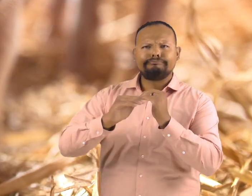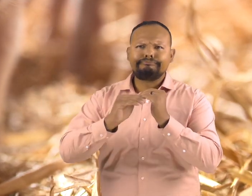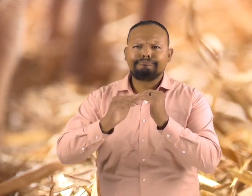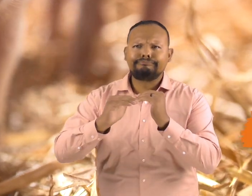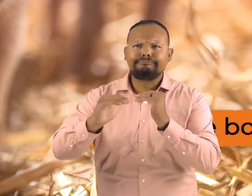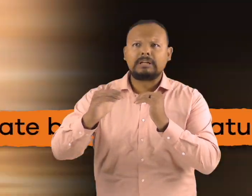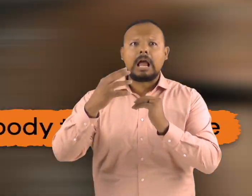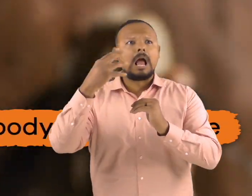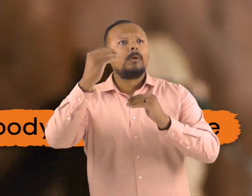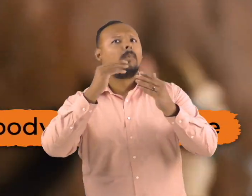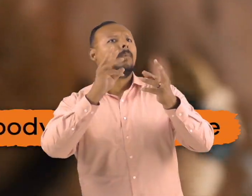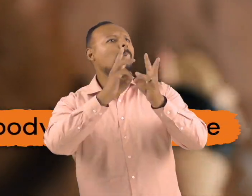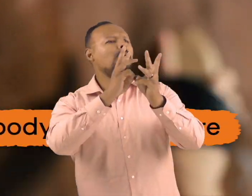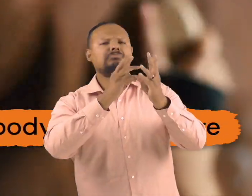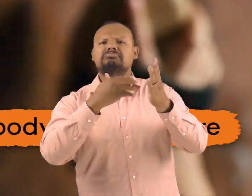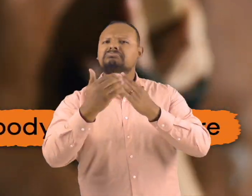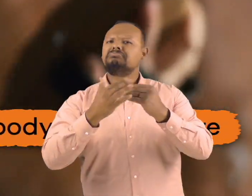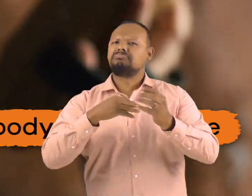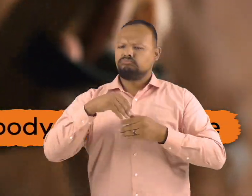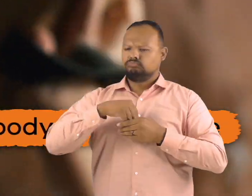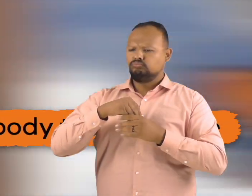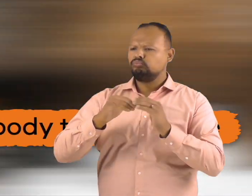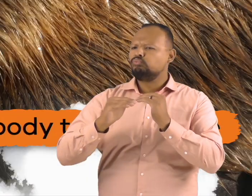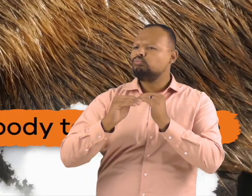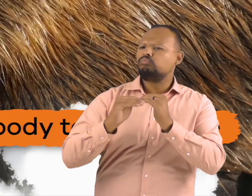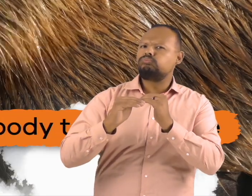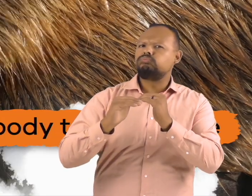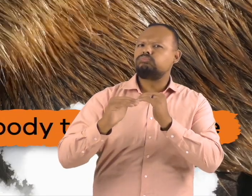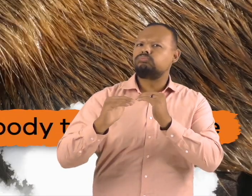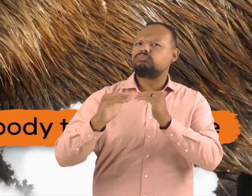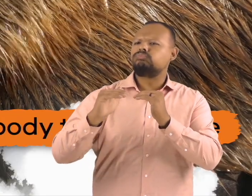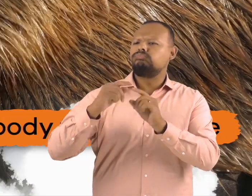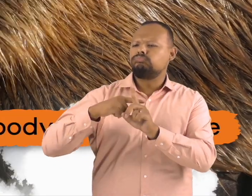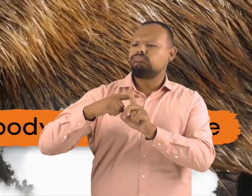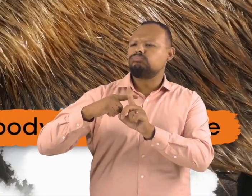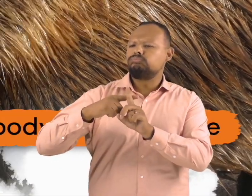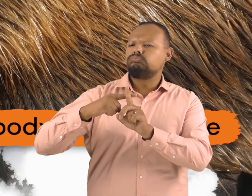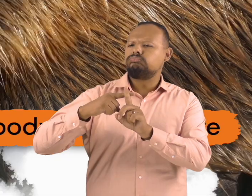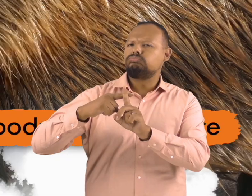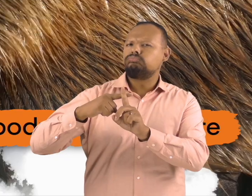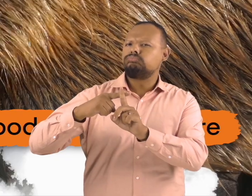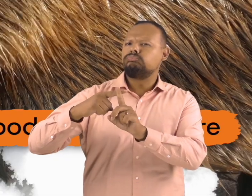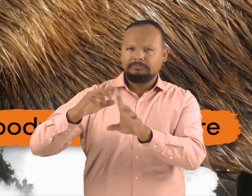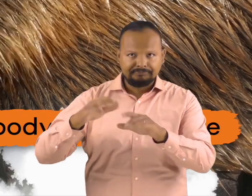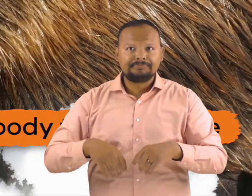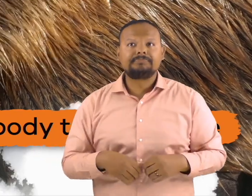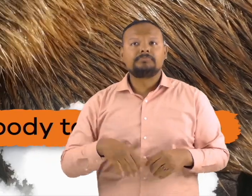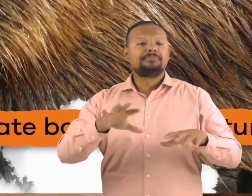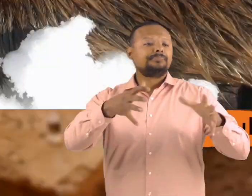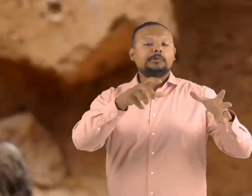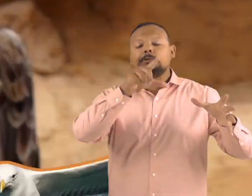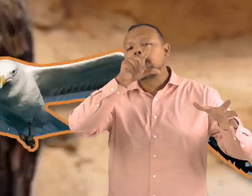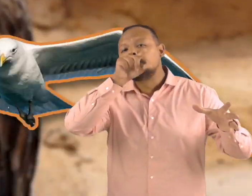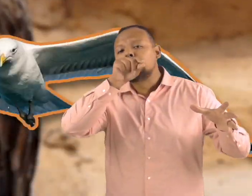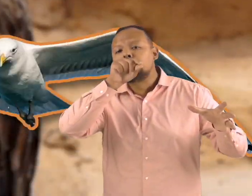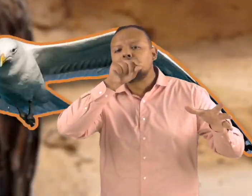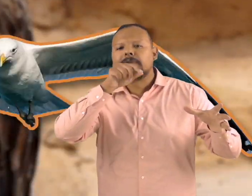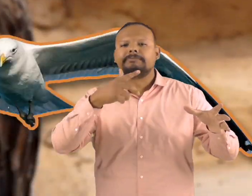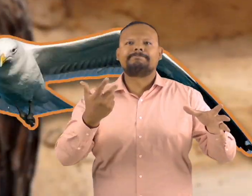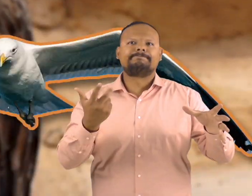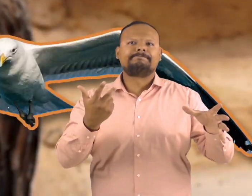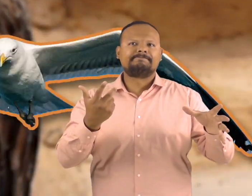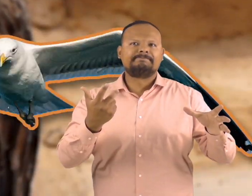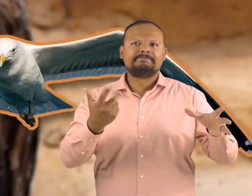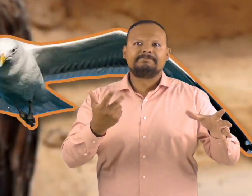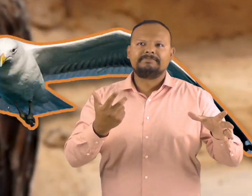means they can regulate their body temperature, regardless of the surrounding environmental temperature. Next,